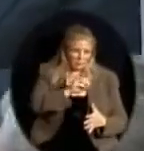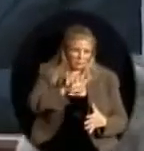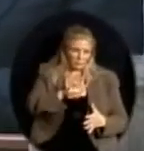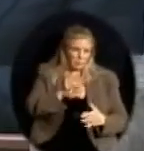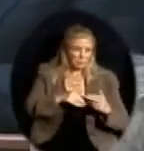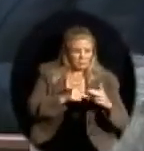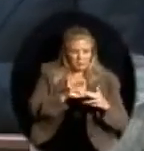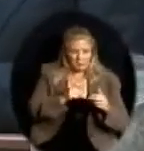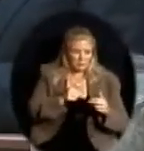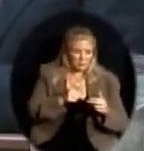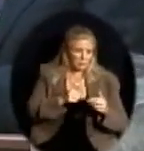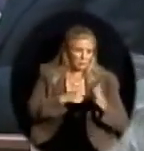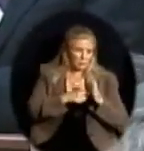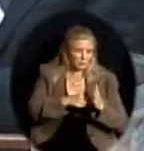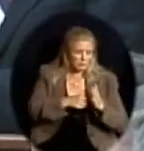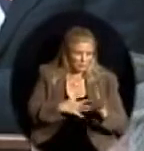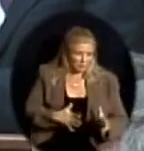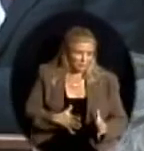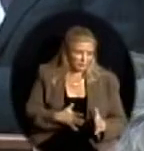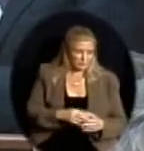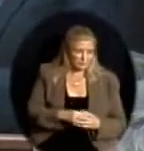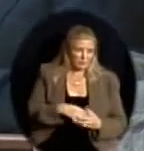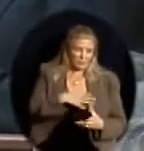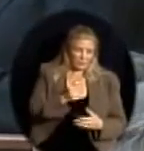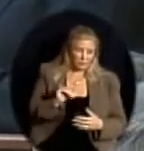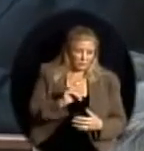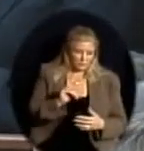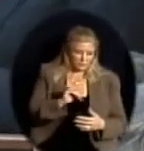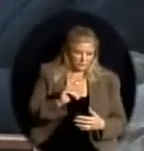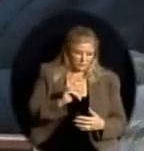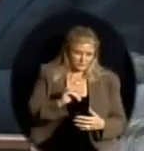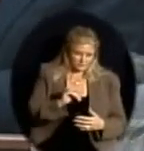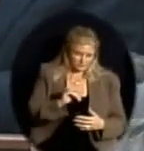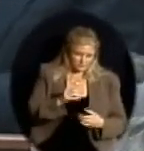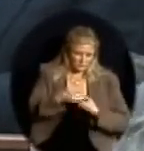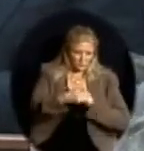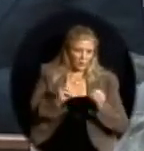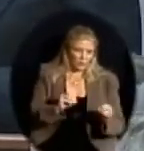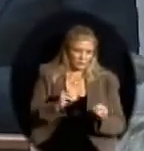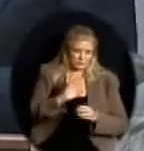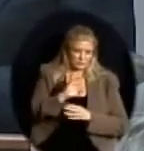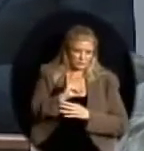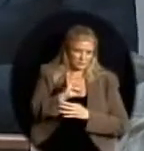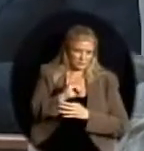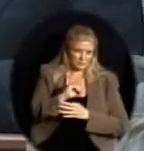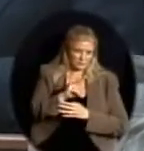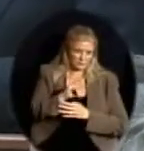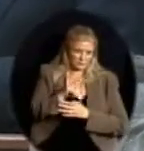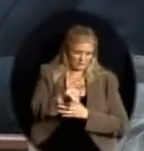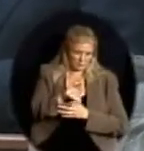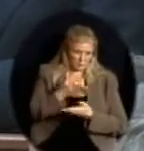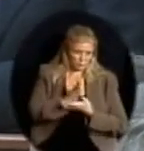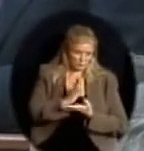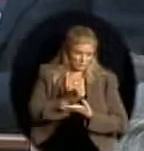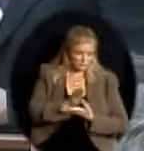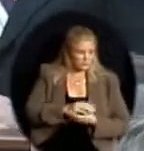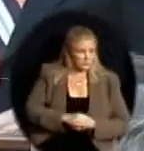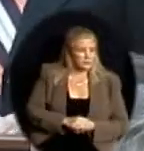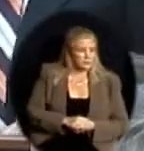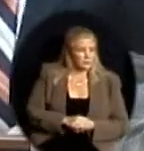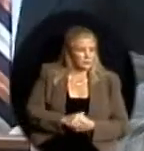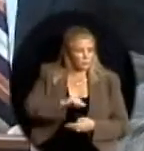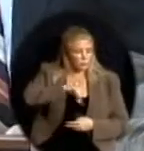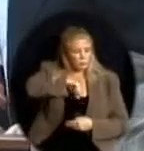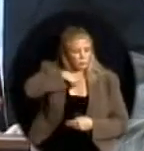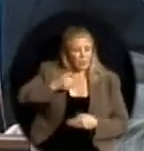and last but not least, input from the Office of Civil Rights. So we are very proud to introduce this